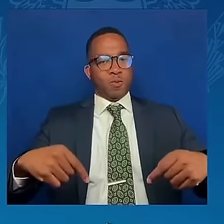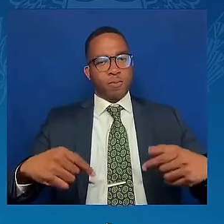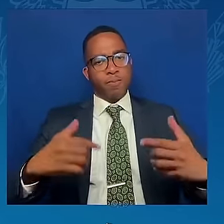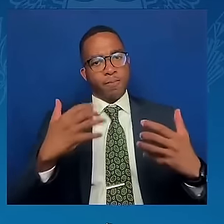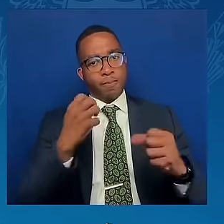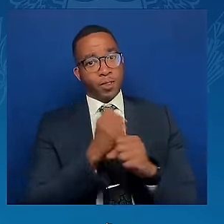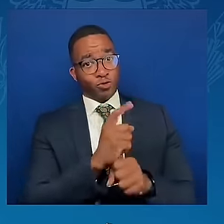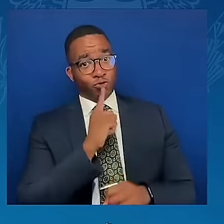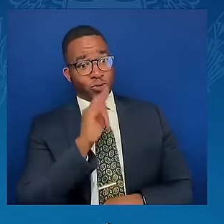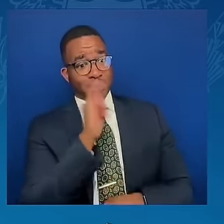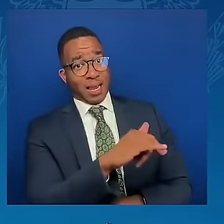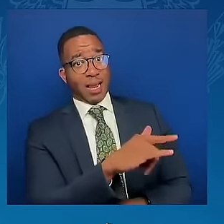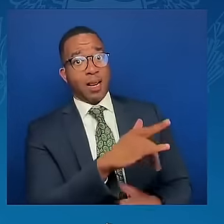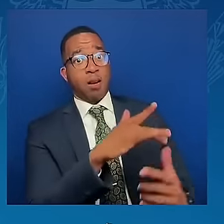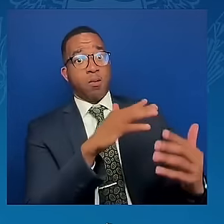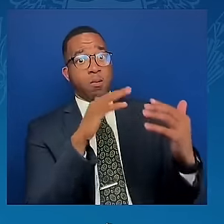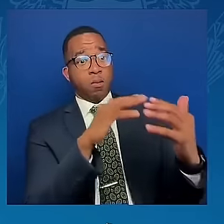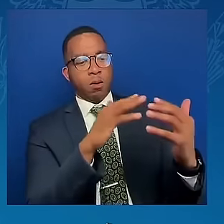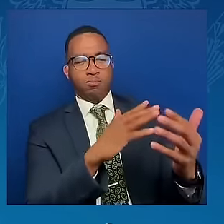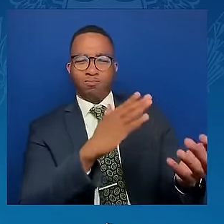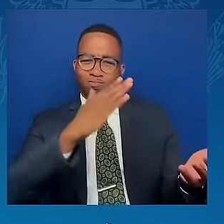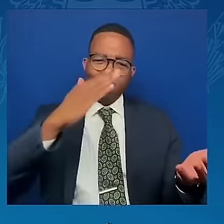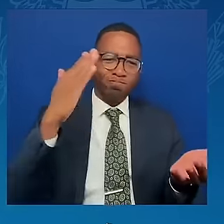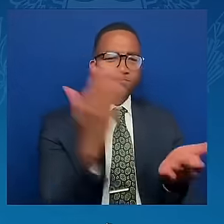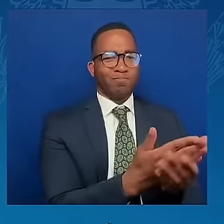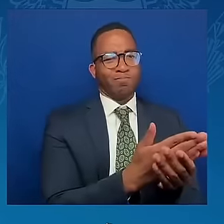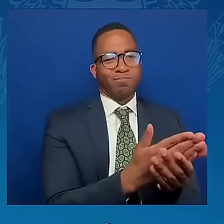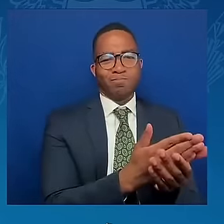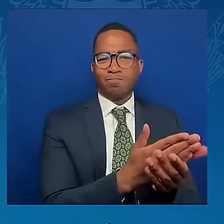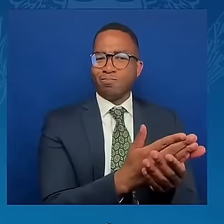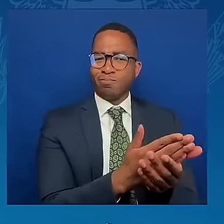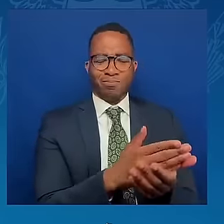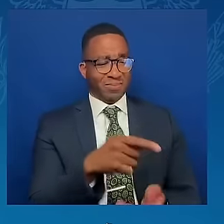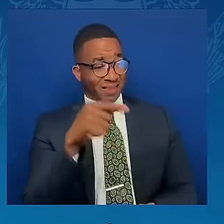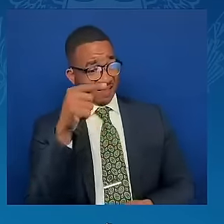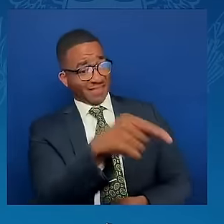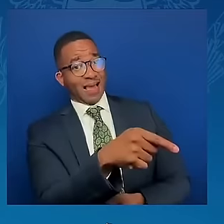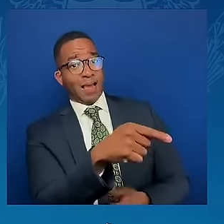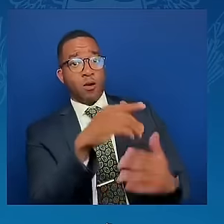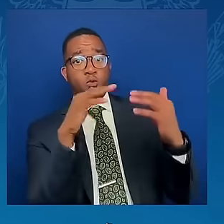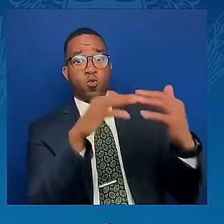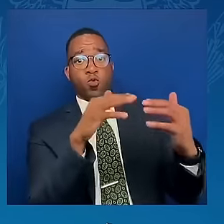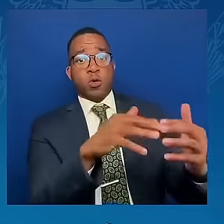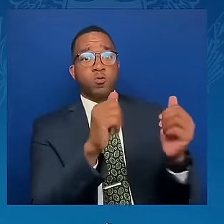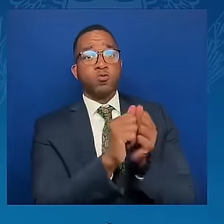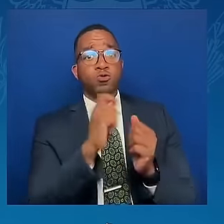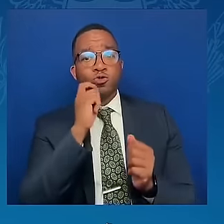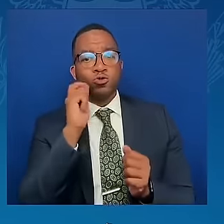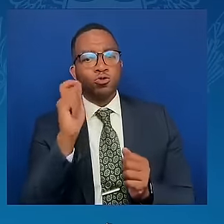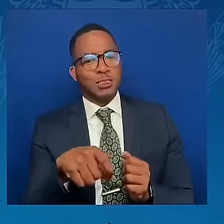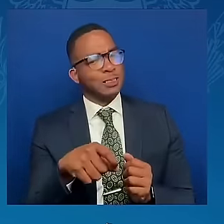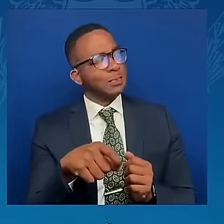war. A conflict that has shattered lives and displaced millions.